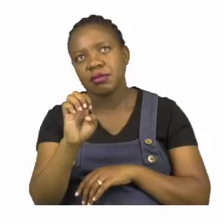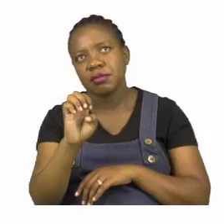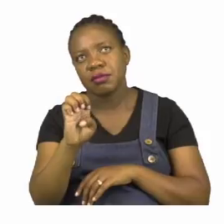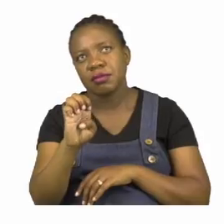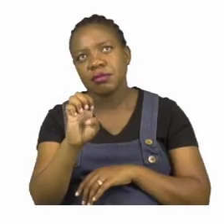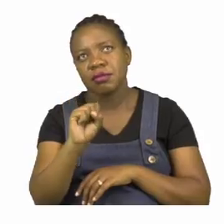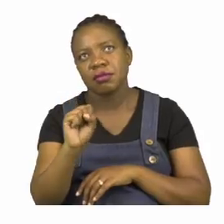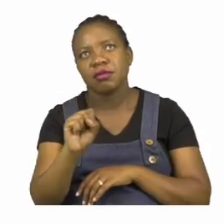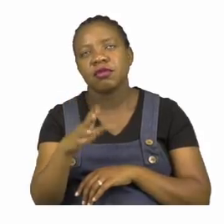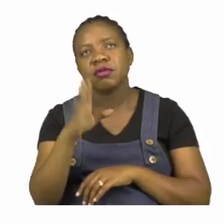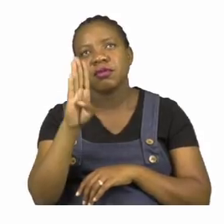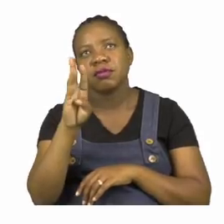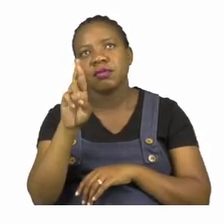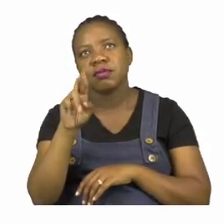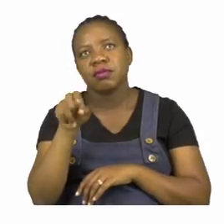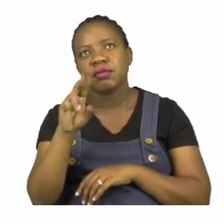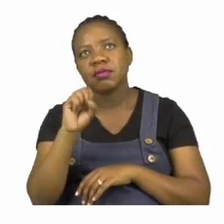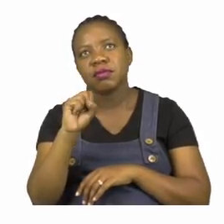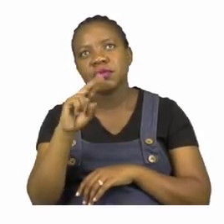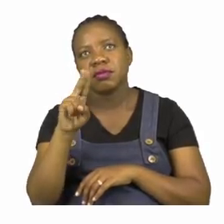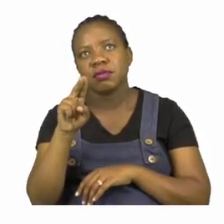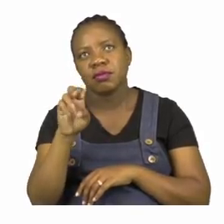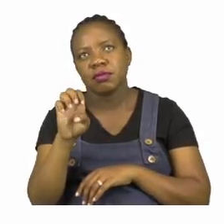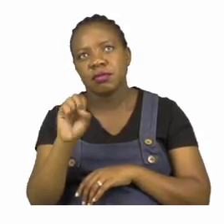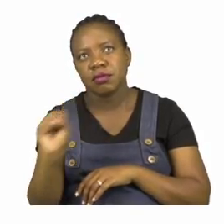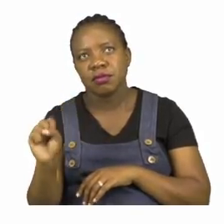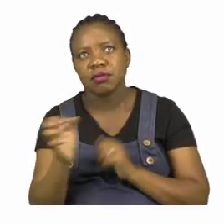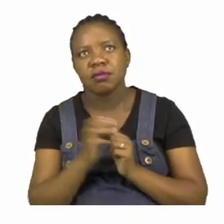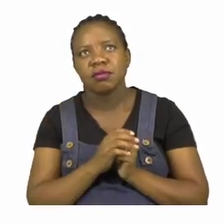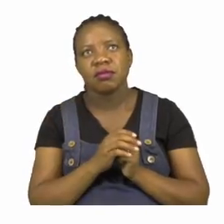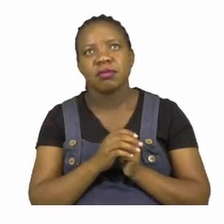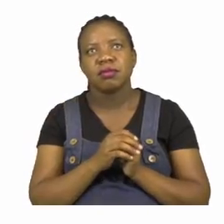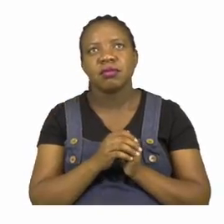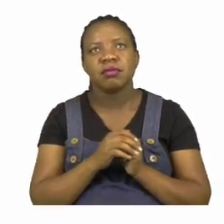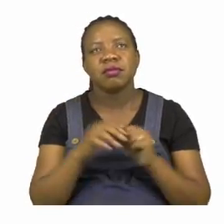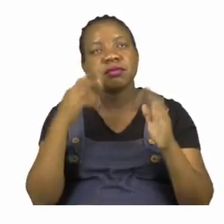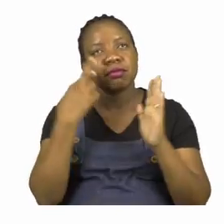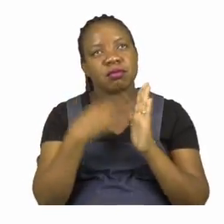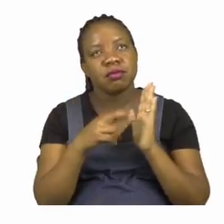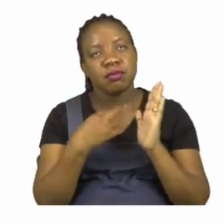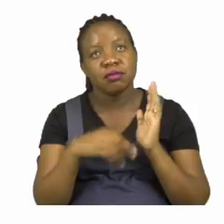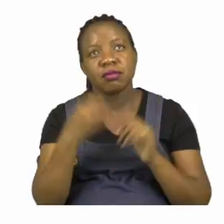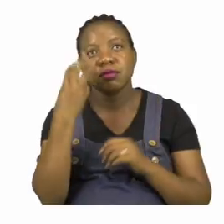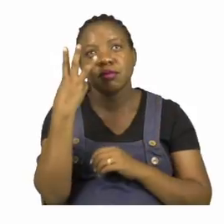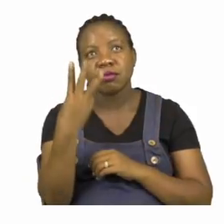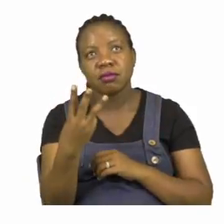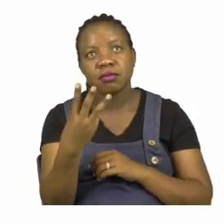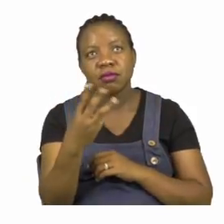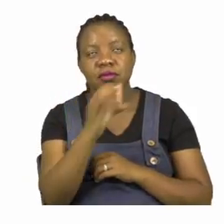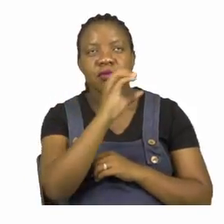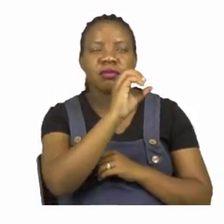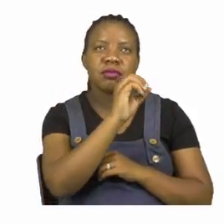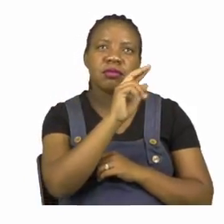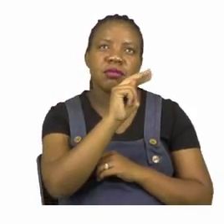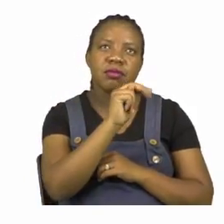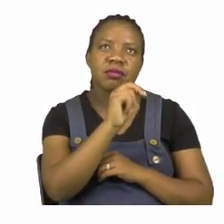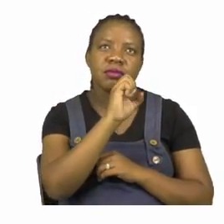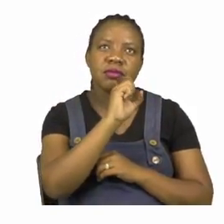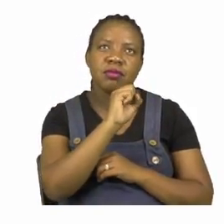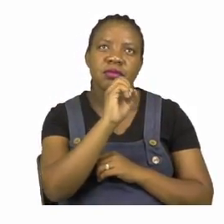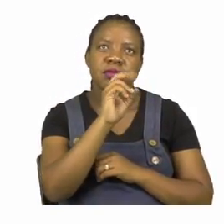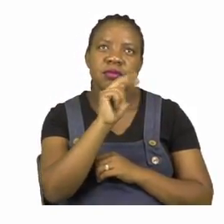like babies and berries. But if it is a vowel